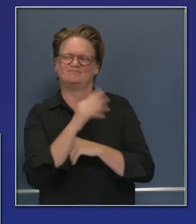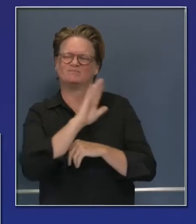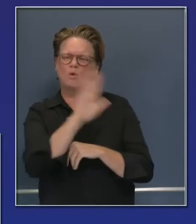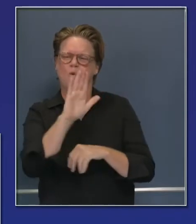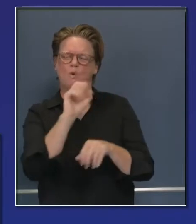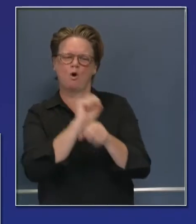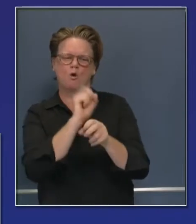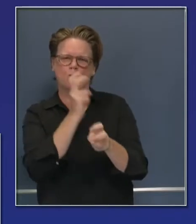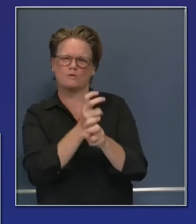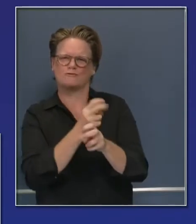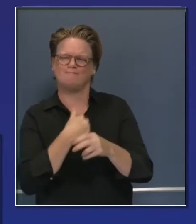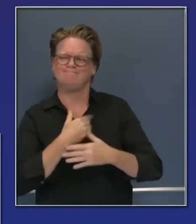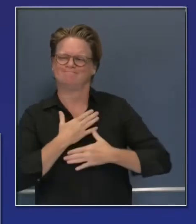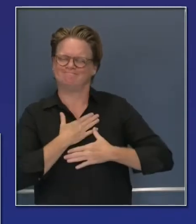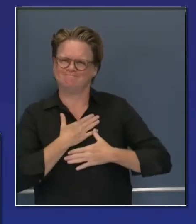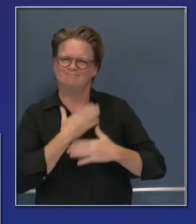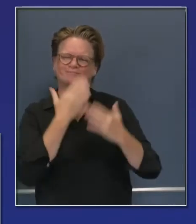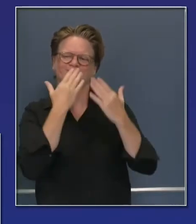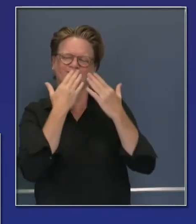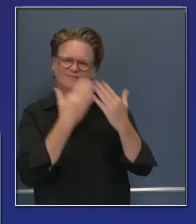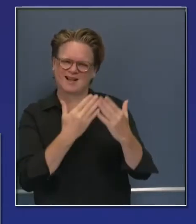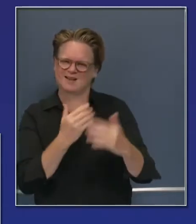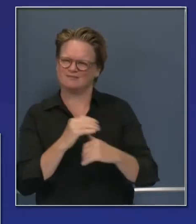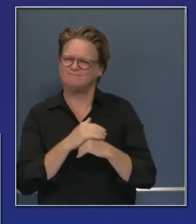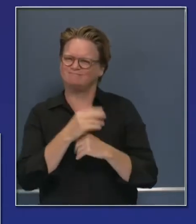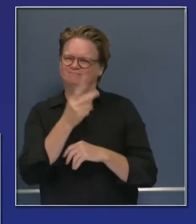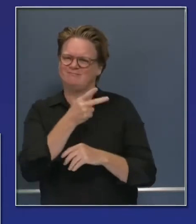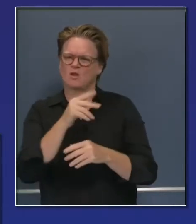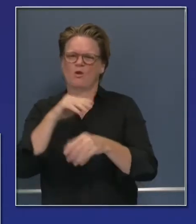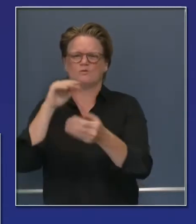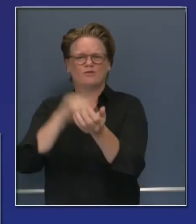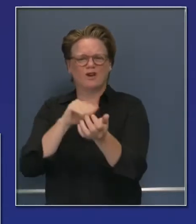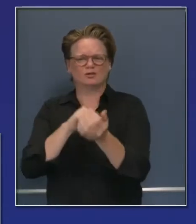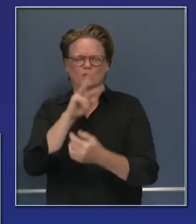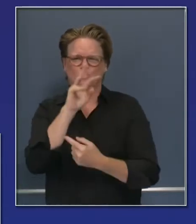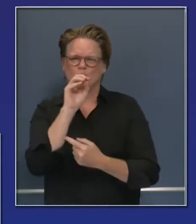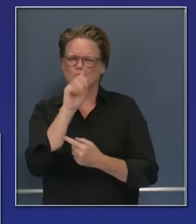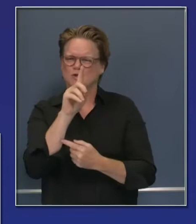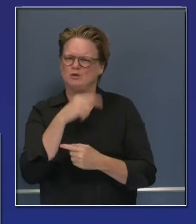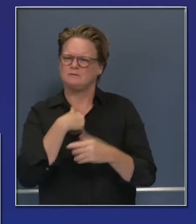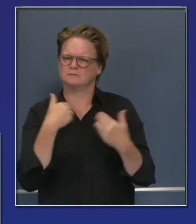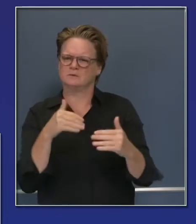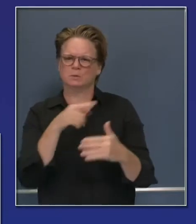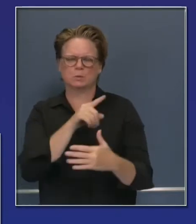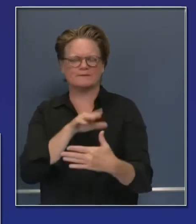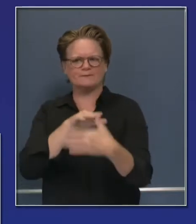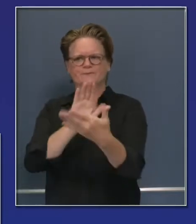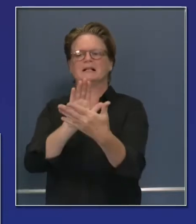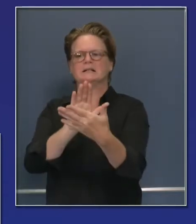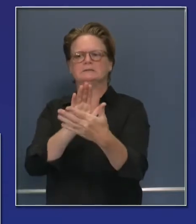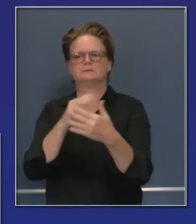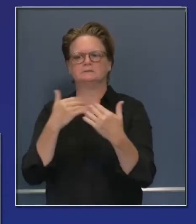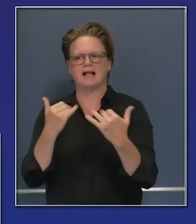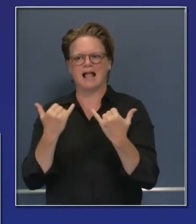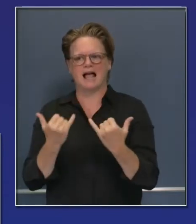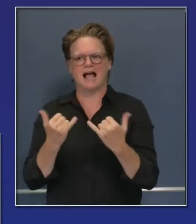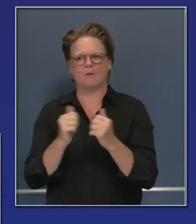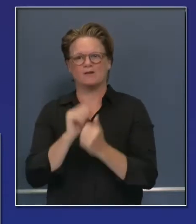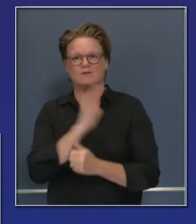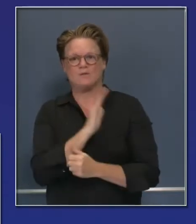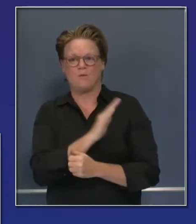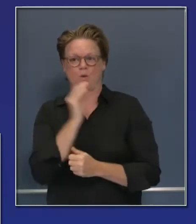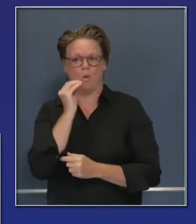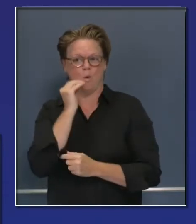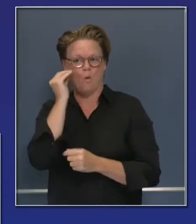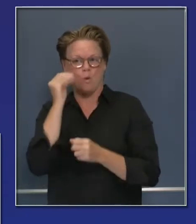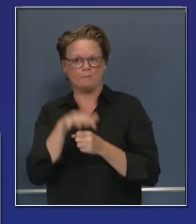special thanks to Dr. Wood and everything he's up against as it relates to the LNU wildfire, which we'll talk about in a